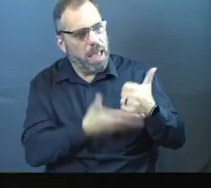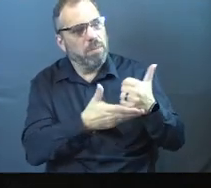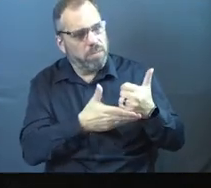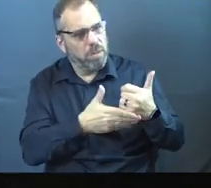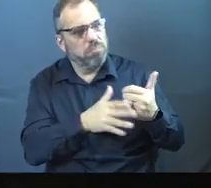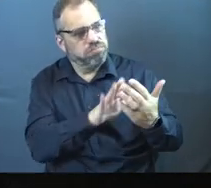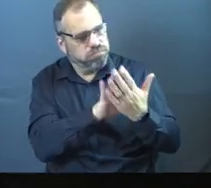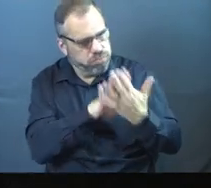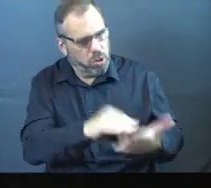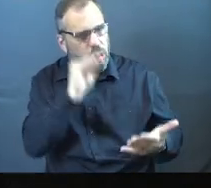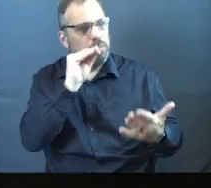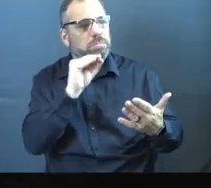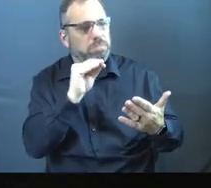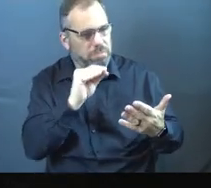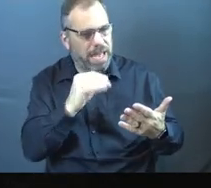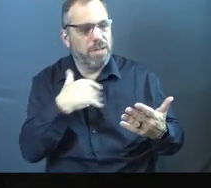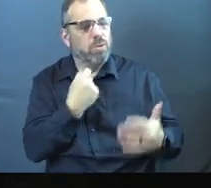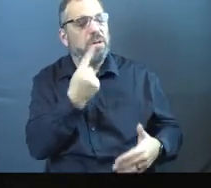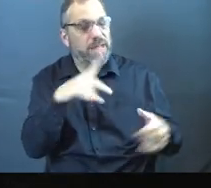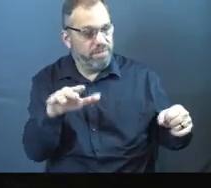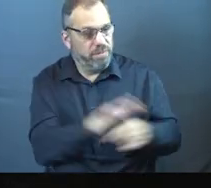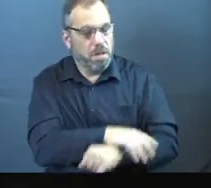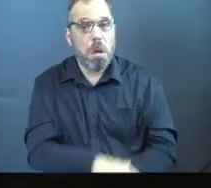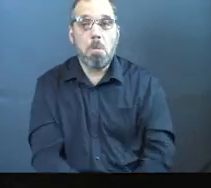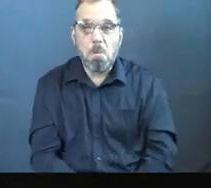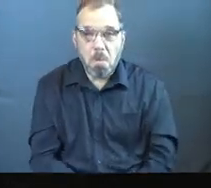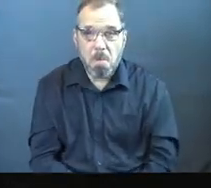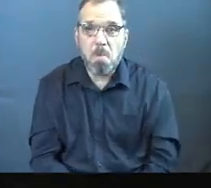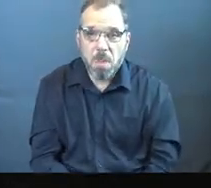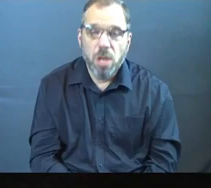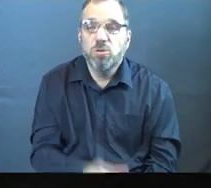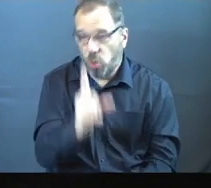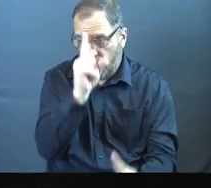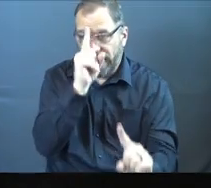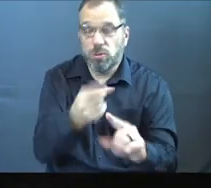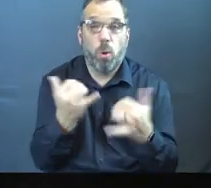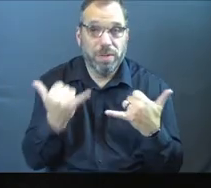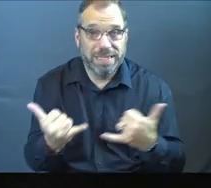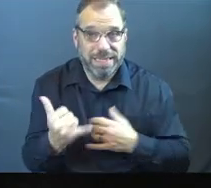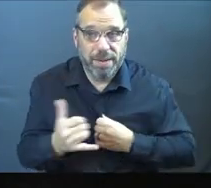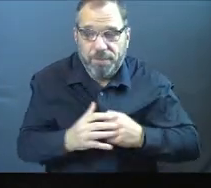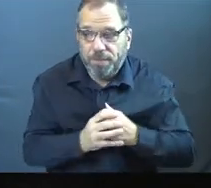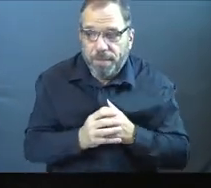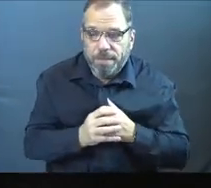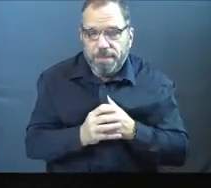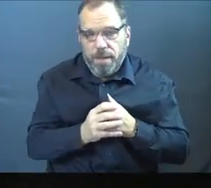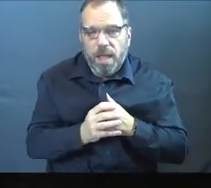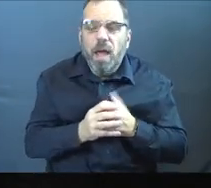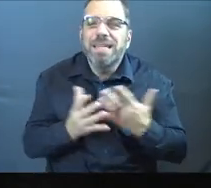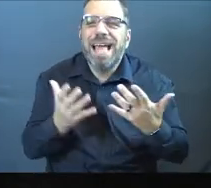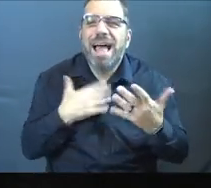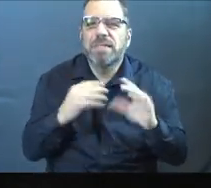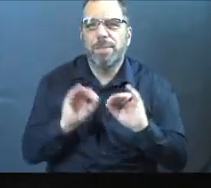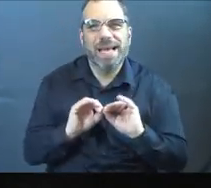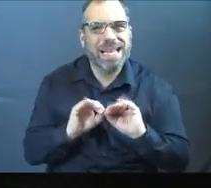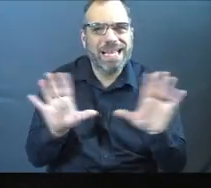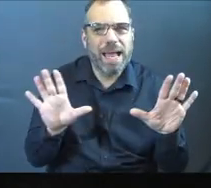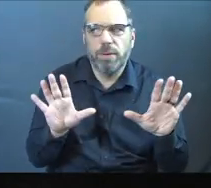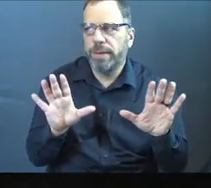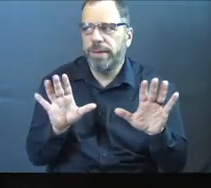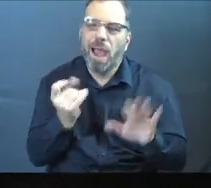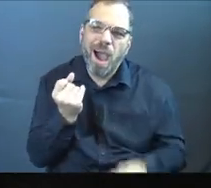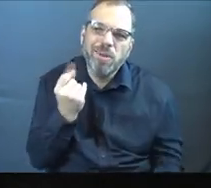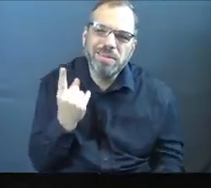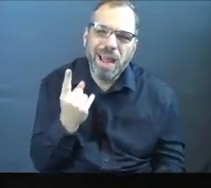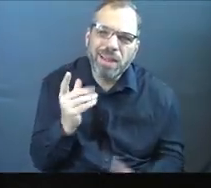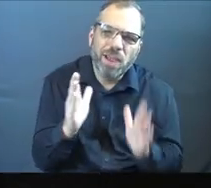together and you can get a hold of it. Amen? And so that's the goal of today is to bring some clarity, some understanding to